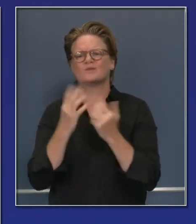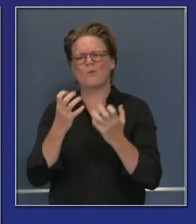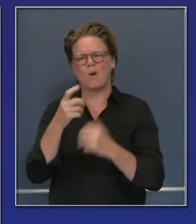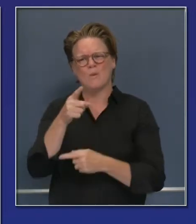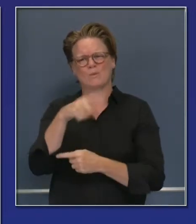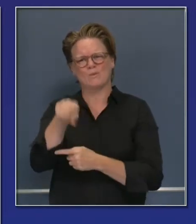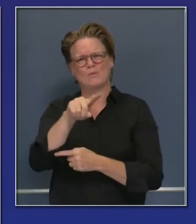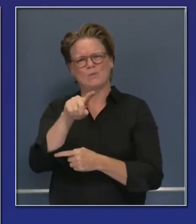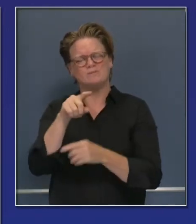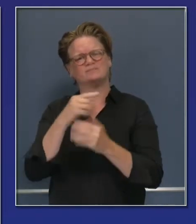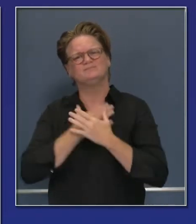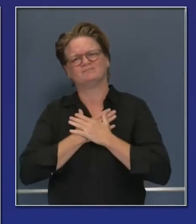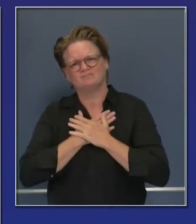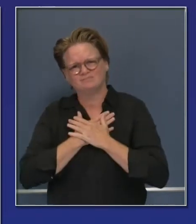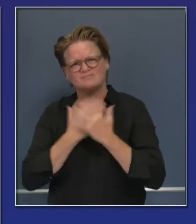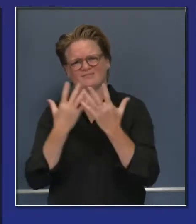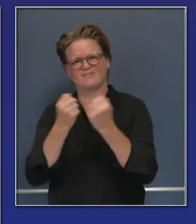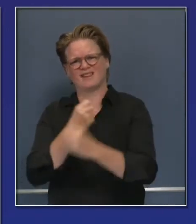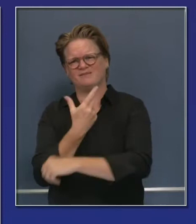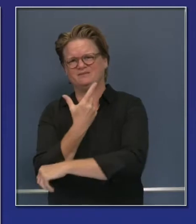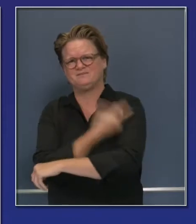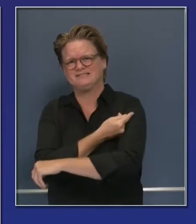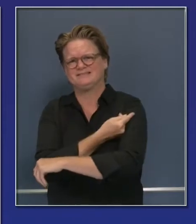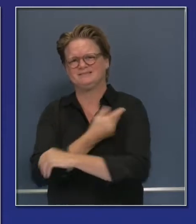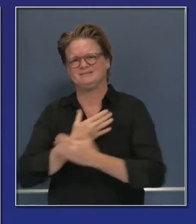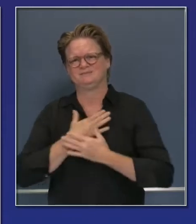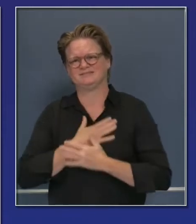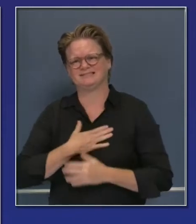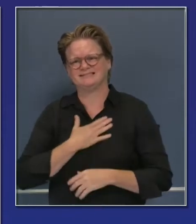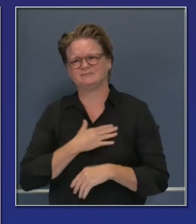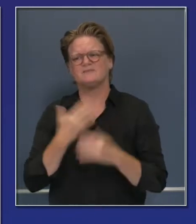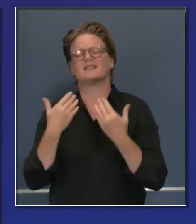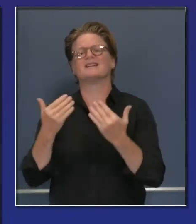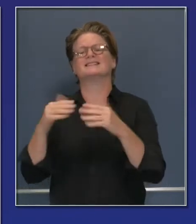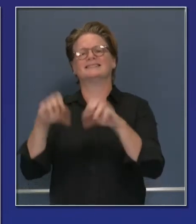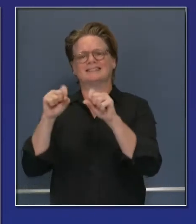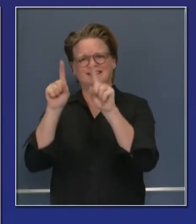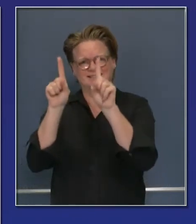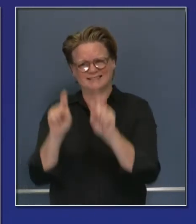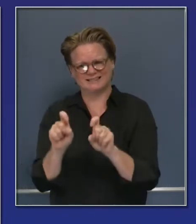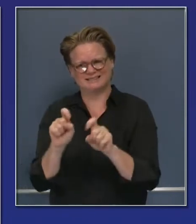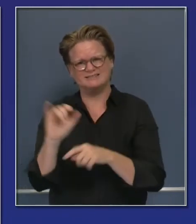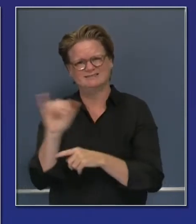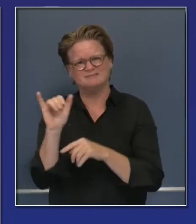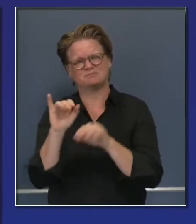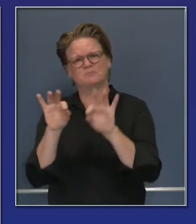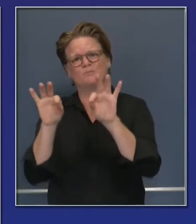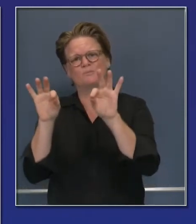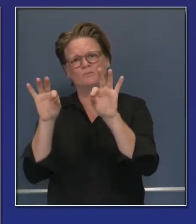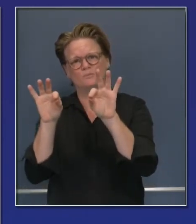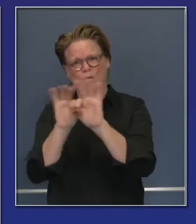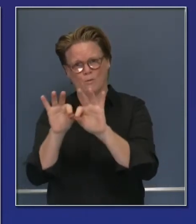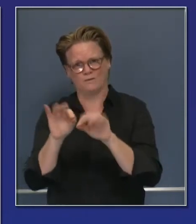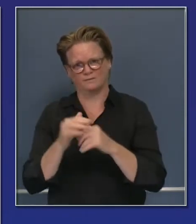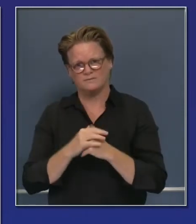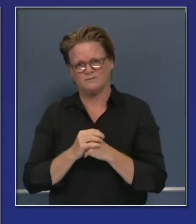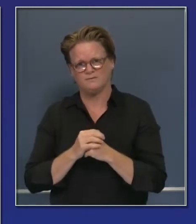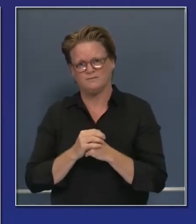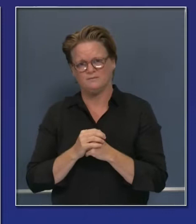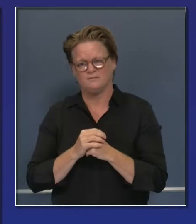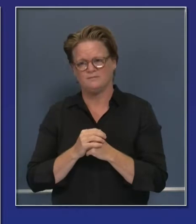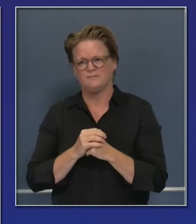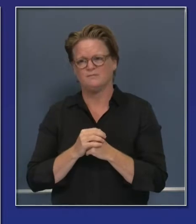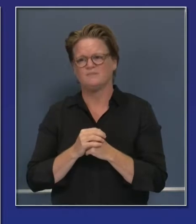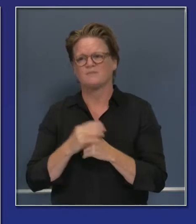not just try to treat it. But this testing is also going to be very important. So building our testing capacity is an essential step to us moving